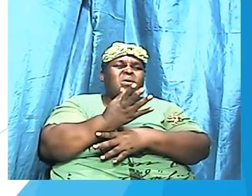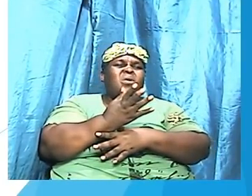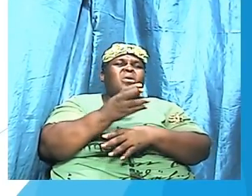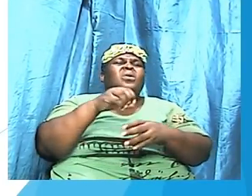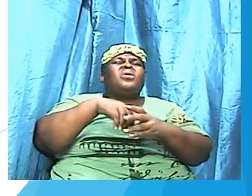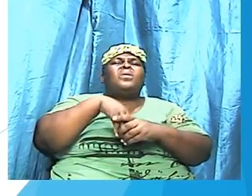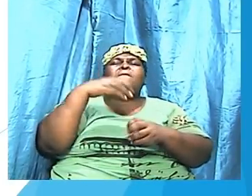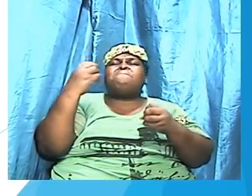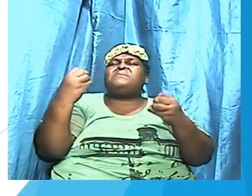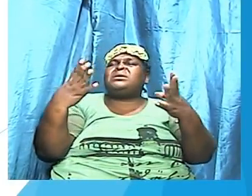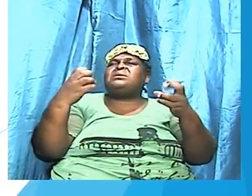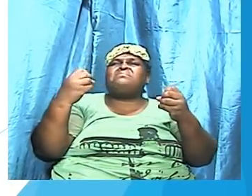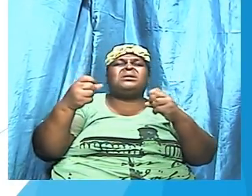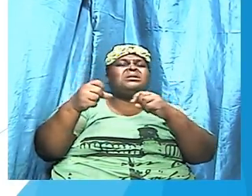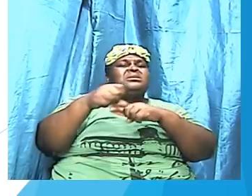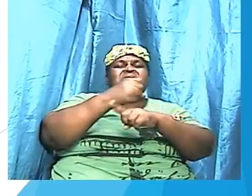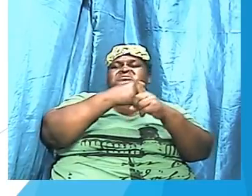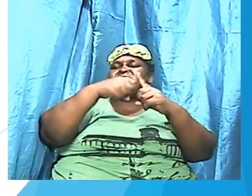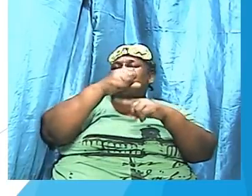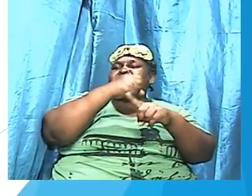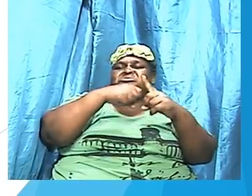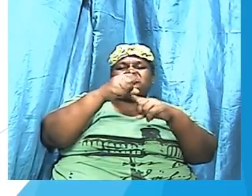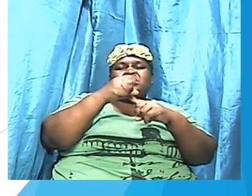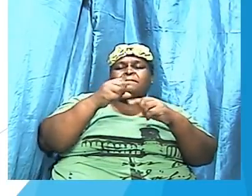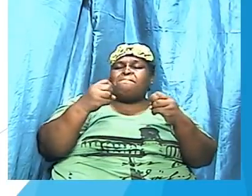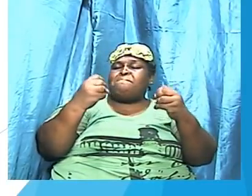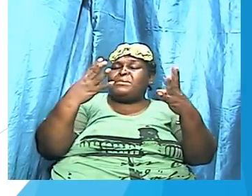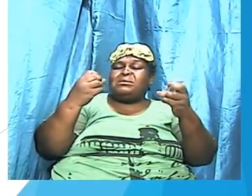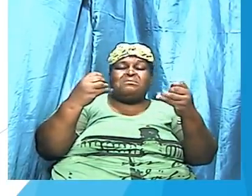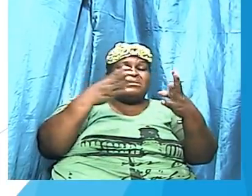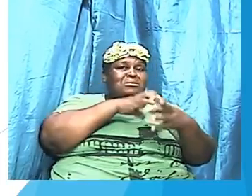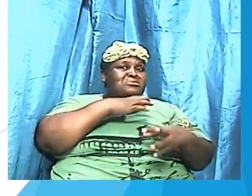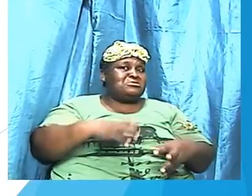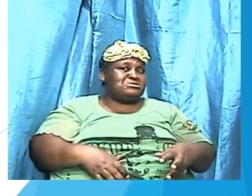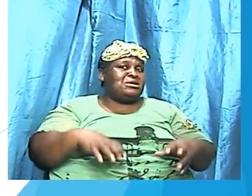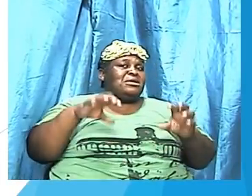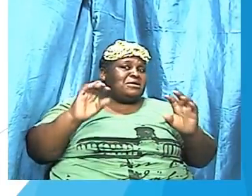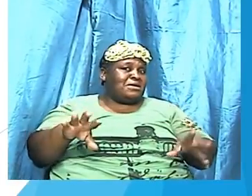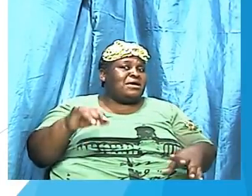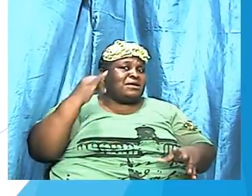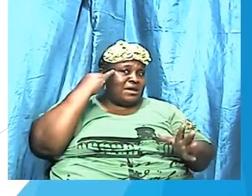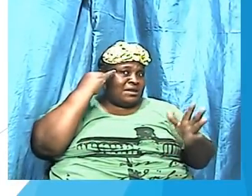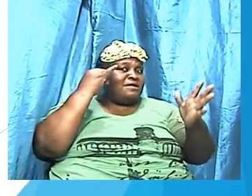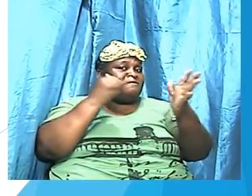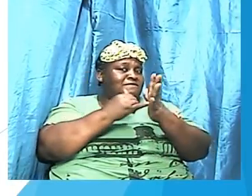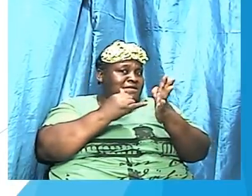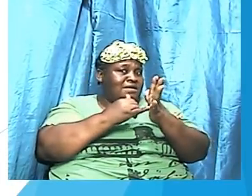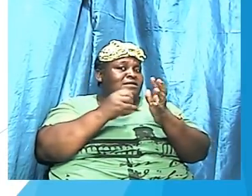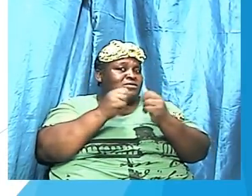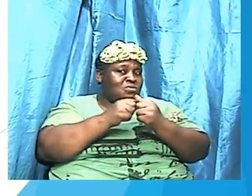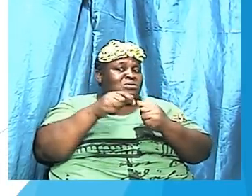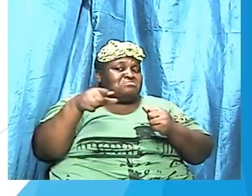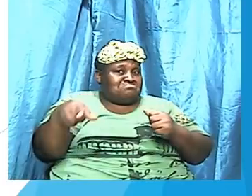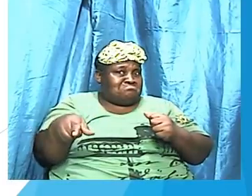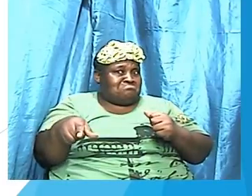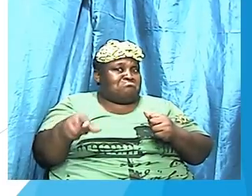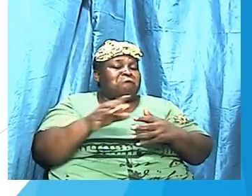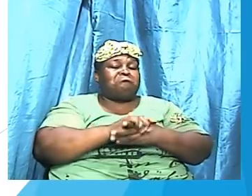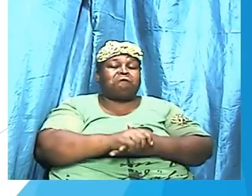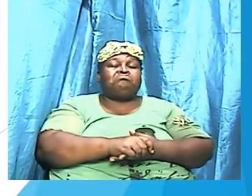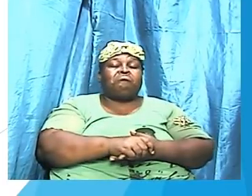identify with this happening. What is sad, however, is that